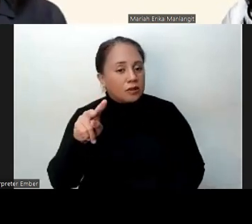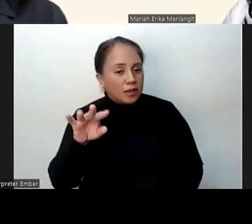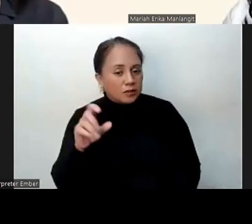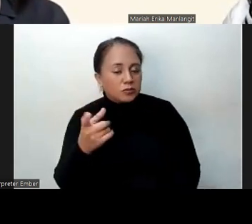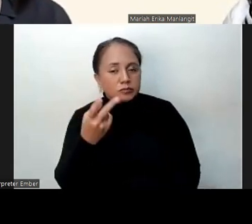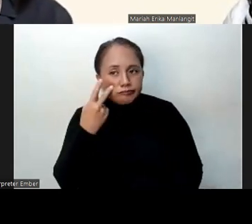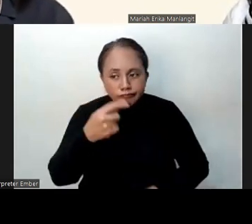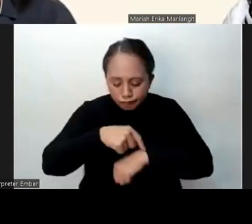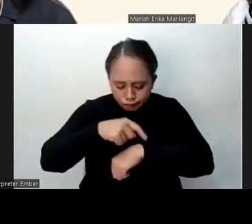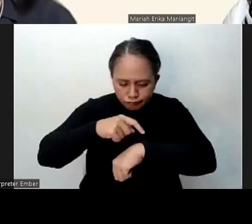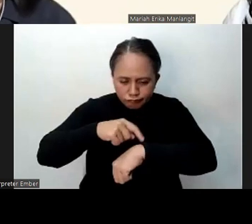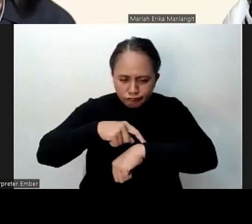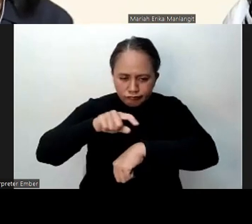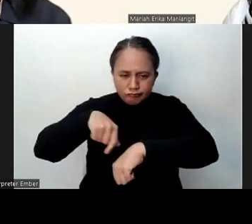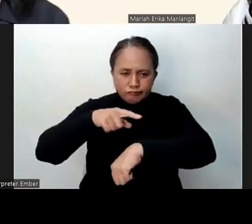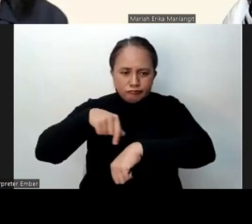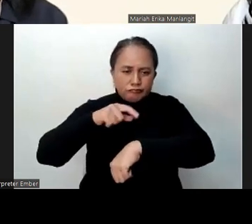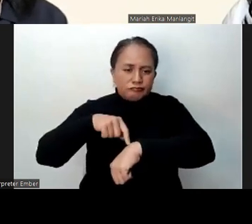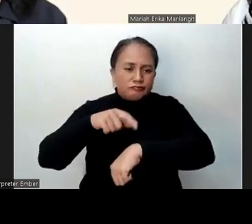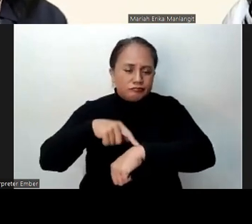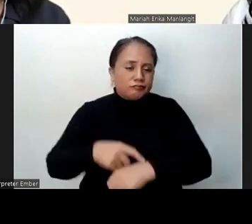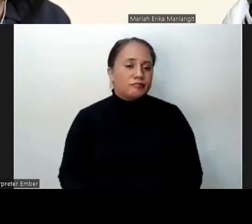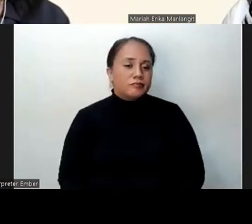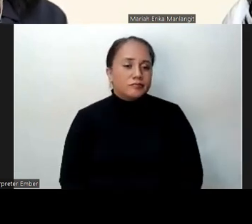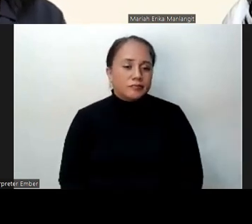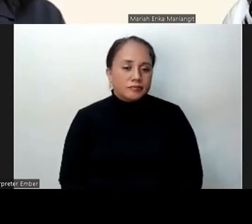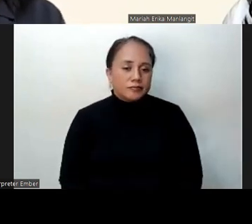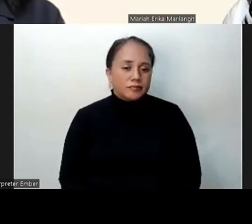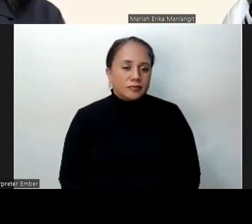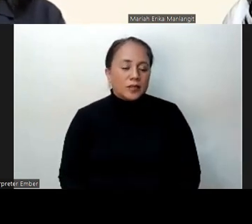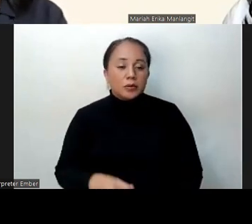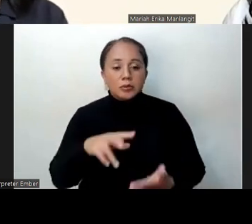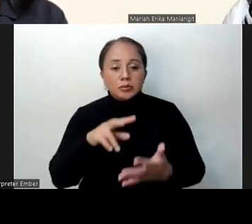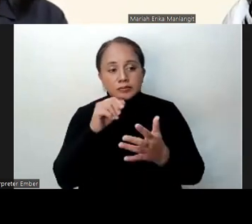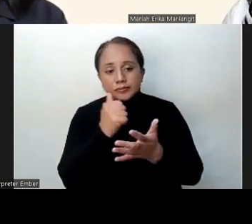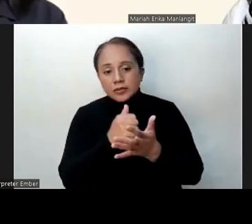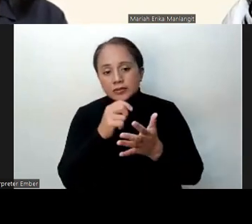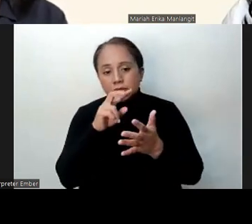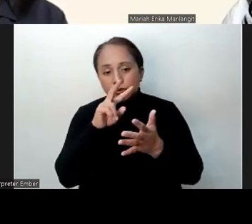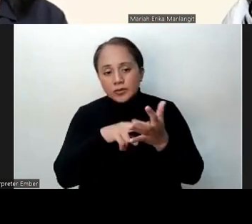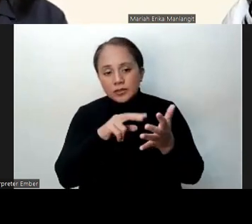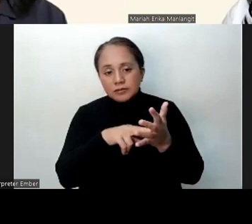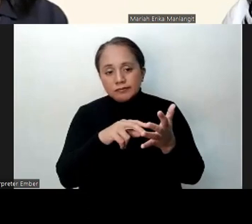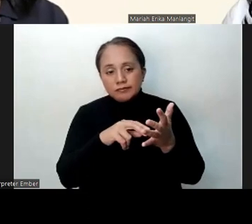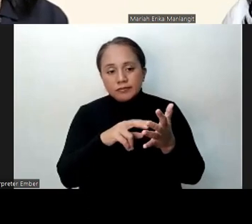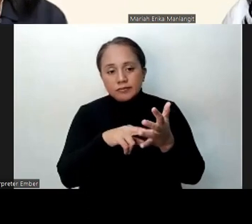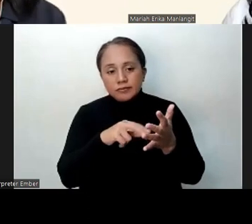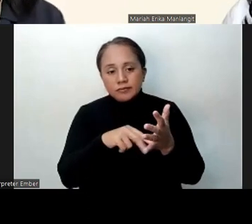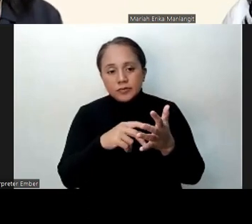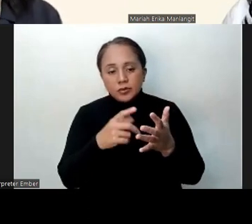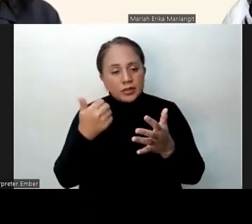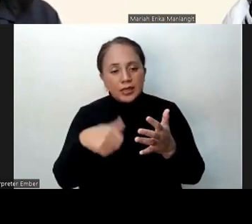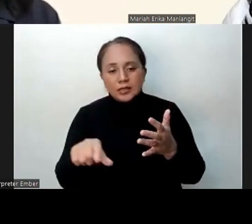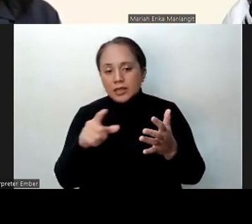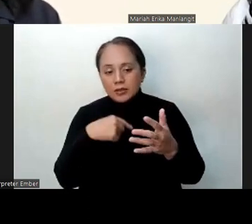to time it, to time the reading, the passage reading, as with any other